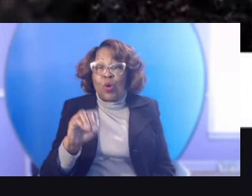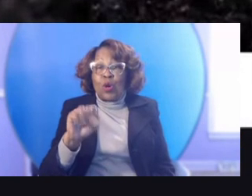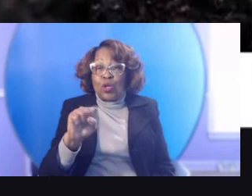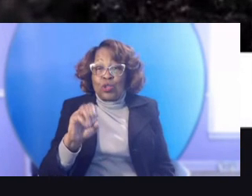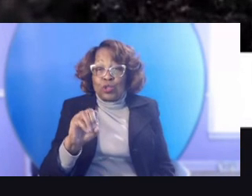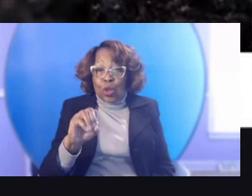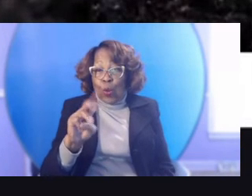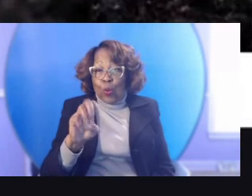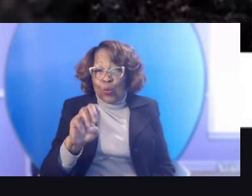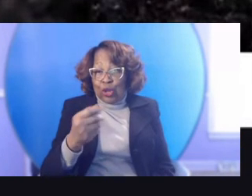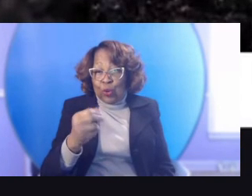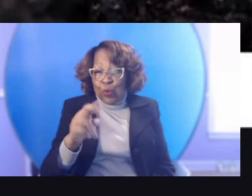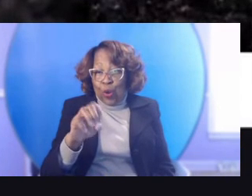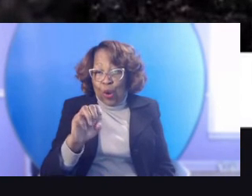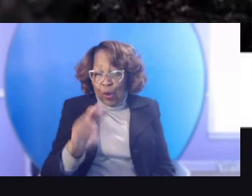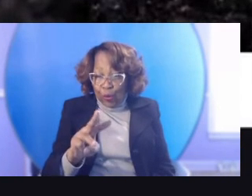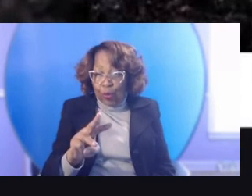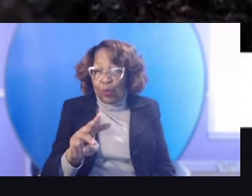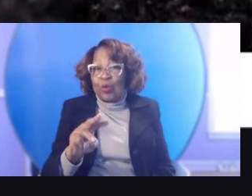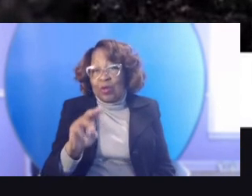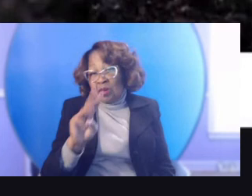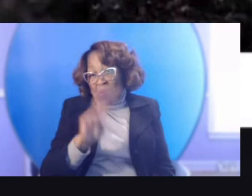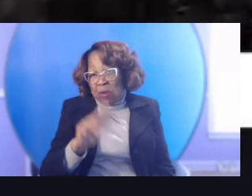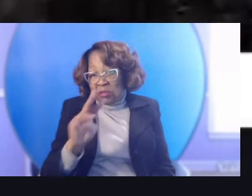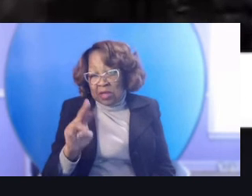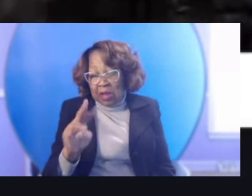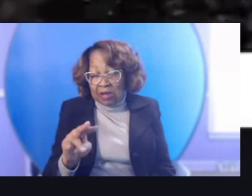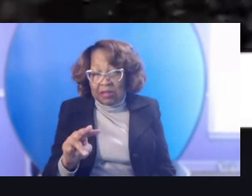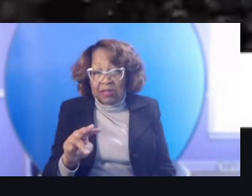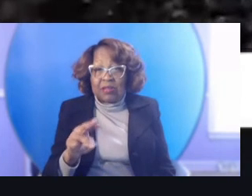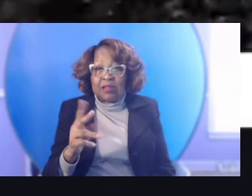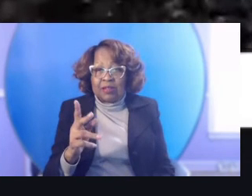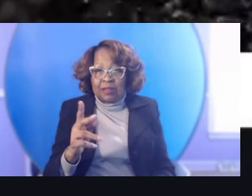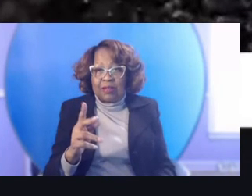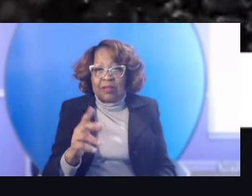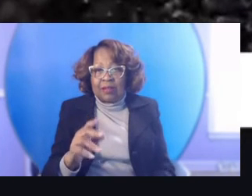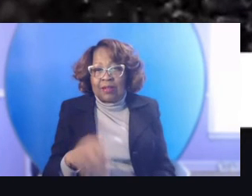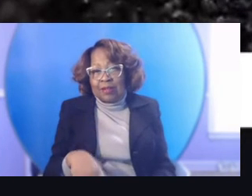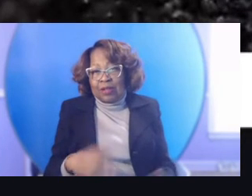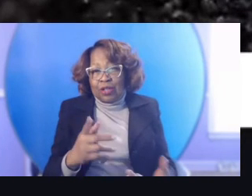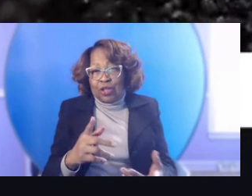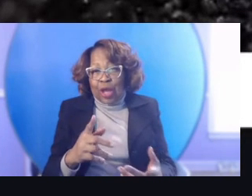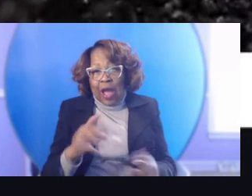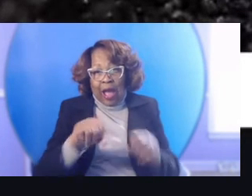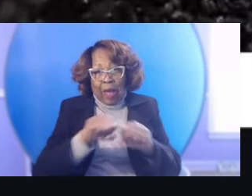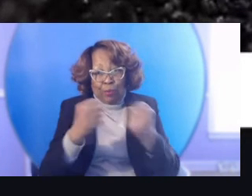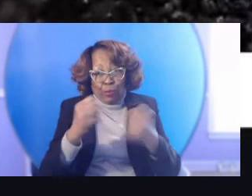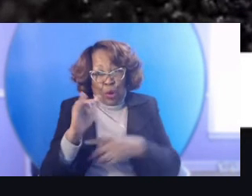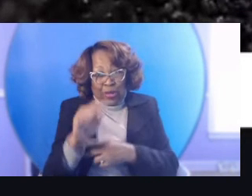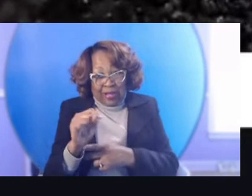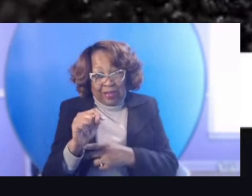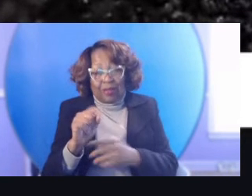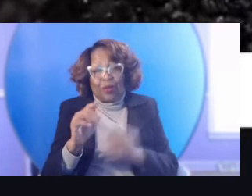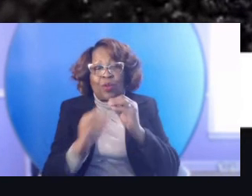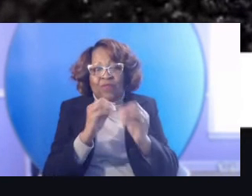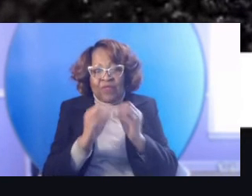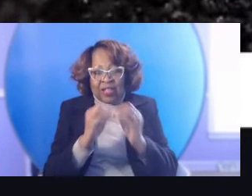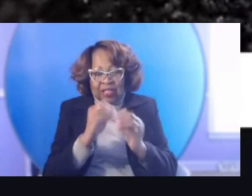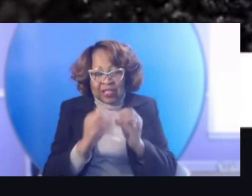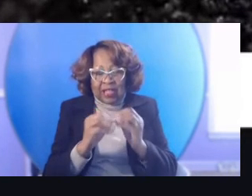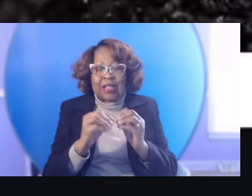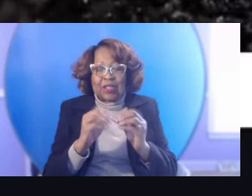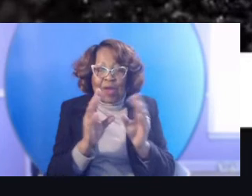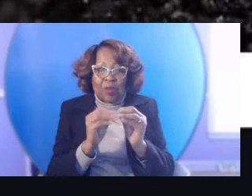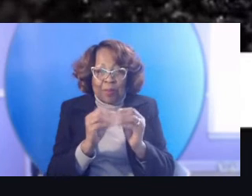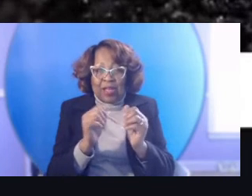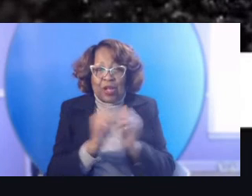at we, so we grow.org. Um, I broke it. So we're, we're fixing it. I have a meeting with our web designer to, to